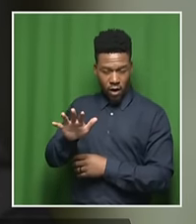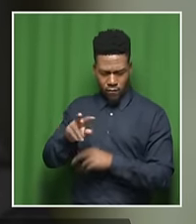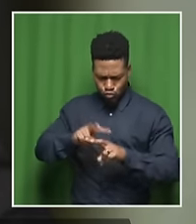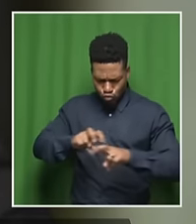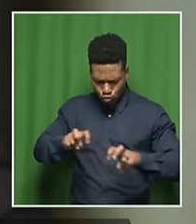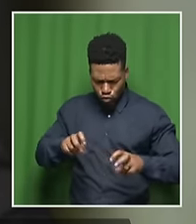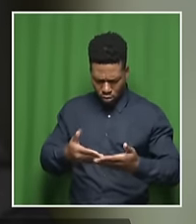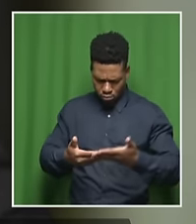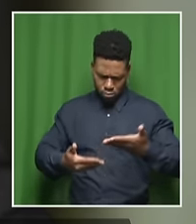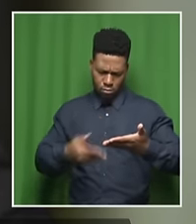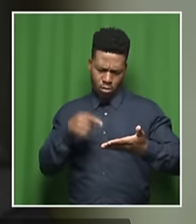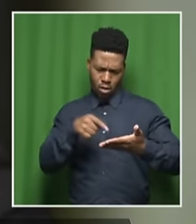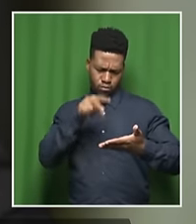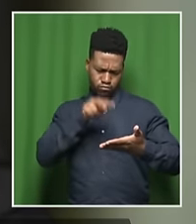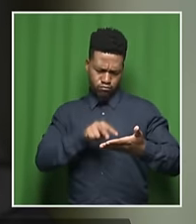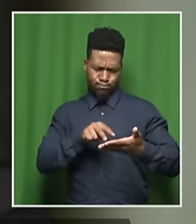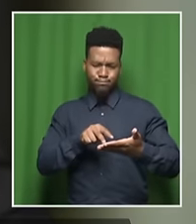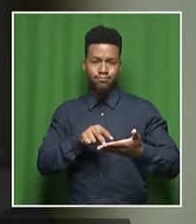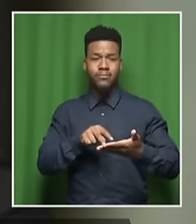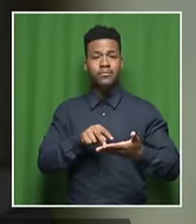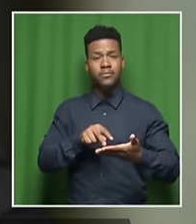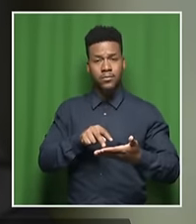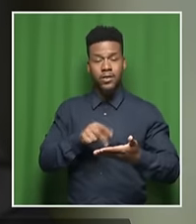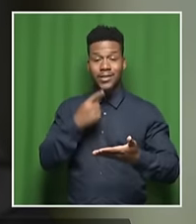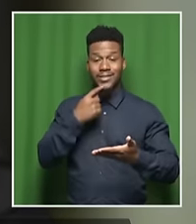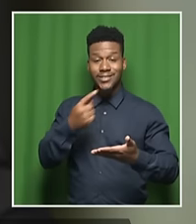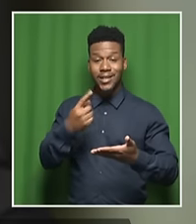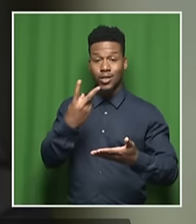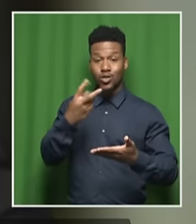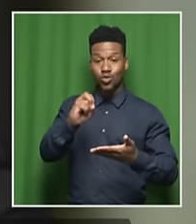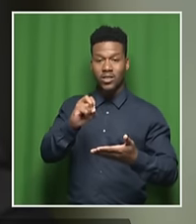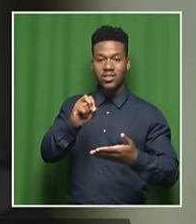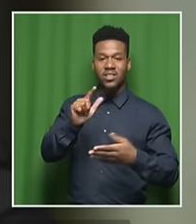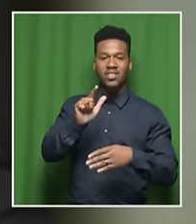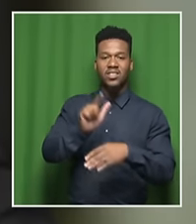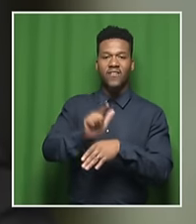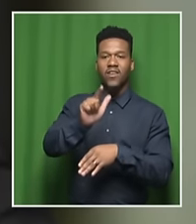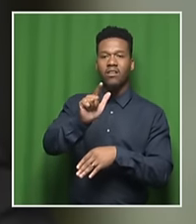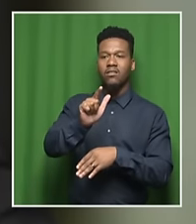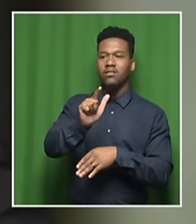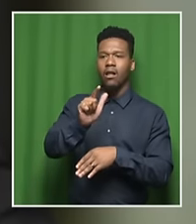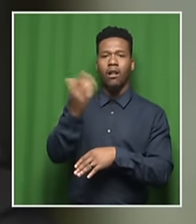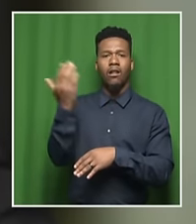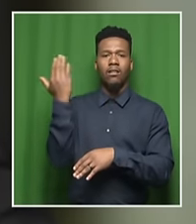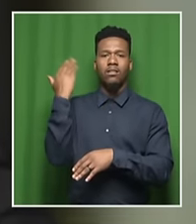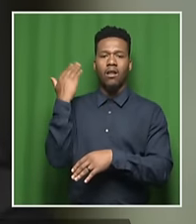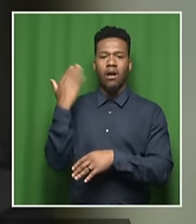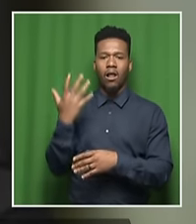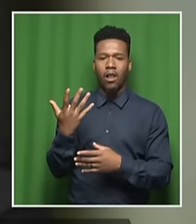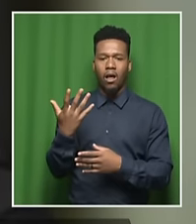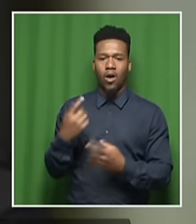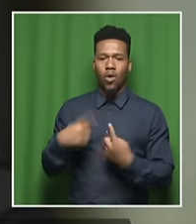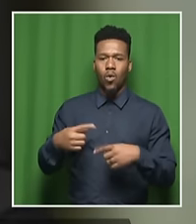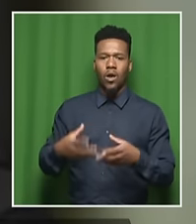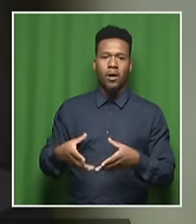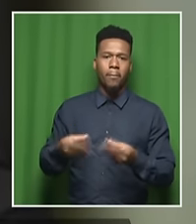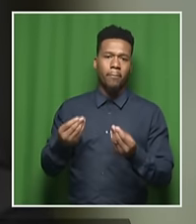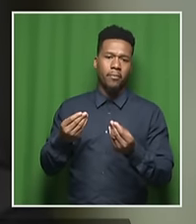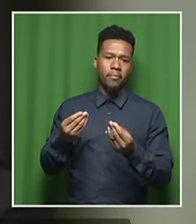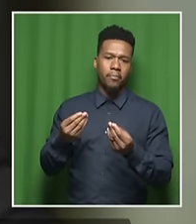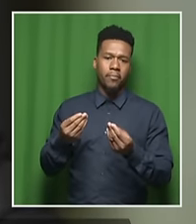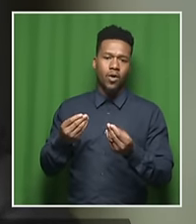it already said that in 2020, 2017, thereabouts, we already achieved water deficit of